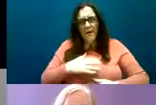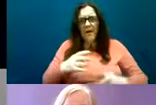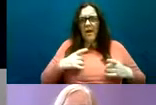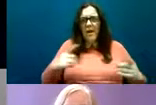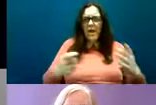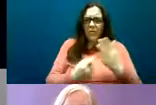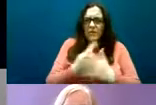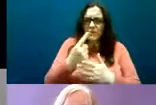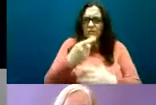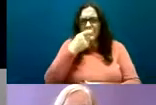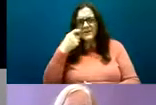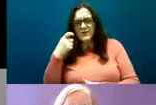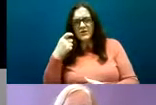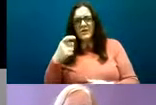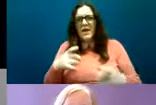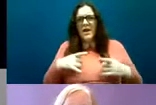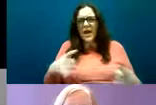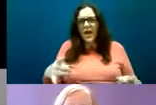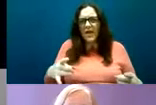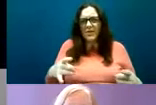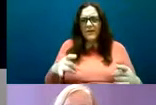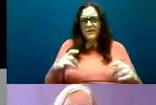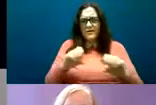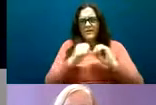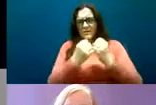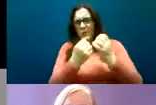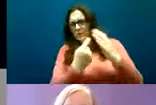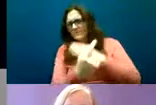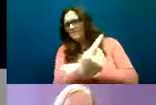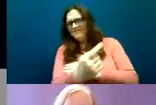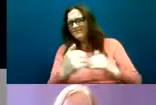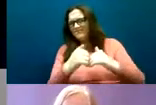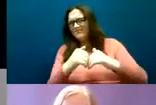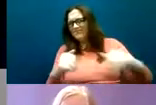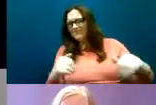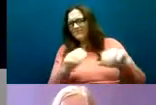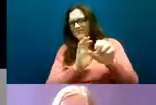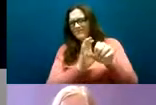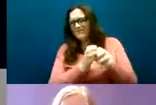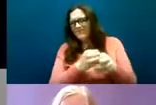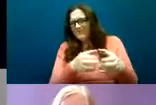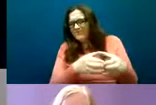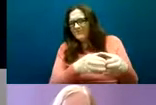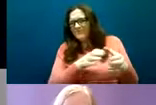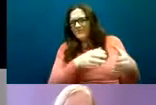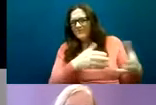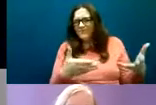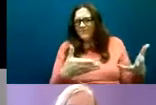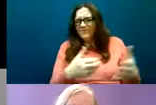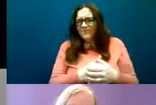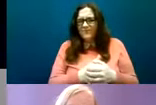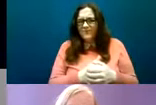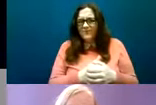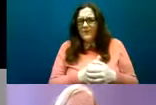unique characteristics support needs and their strengths as well of homeless clients with autism are not sufficiently recognised or addressed